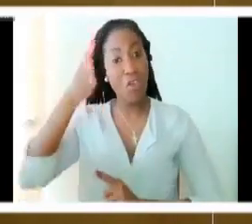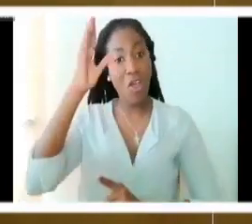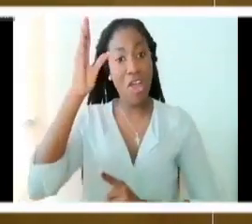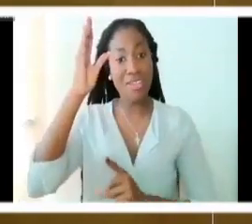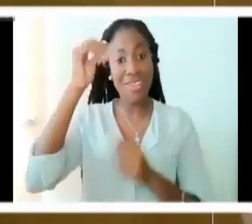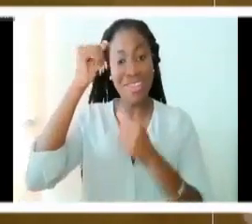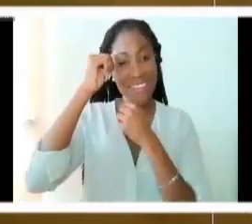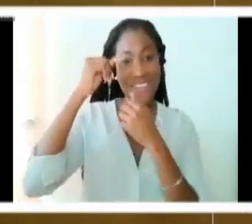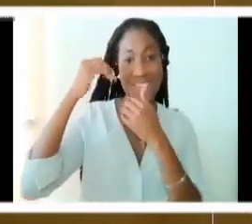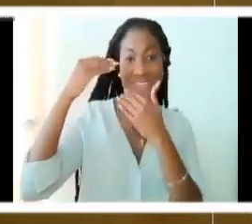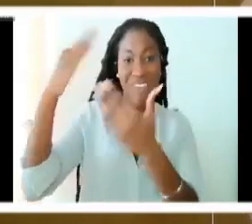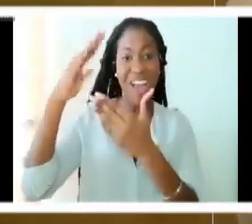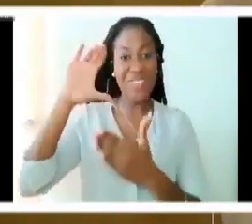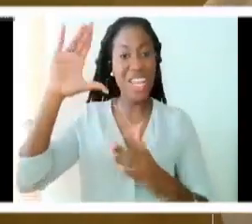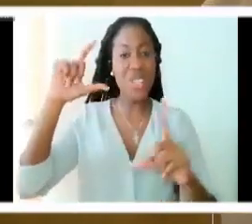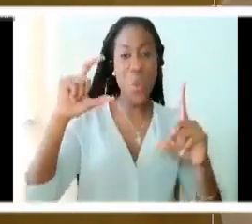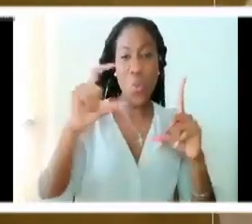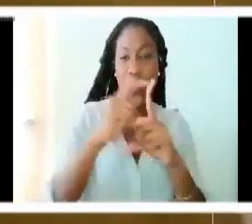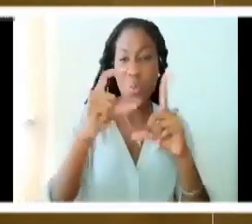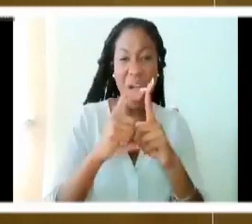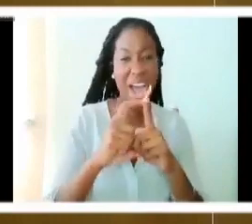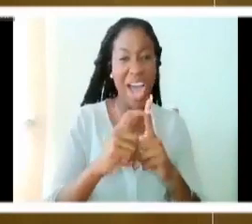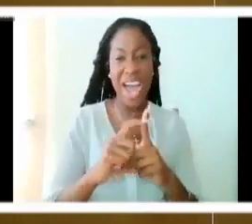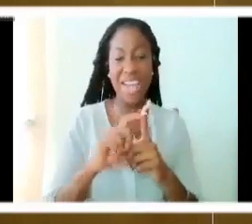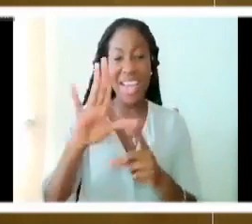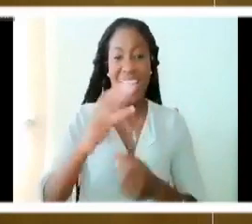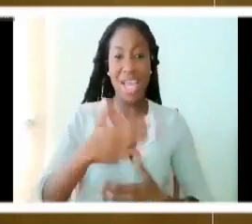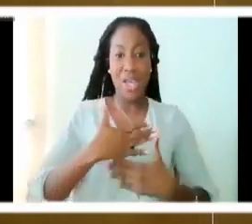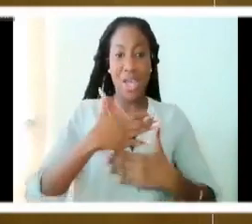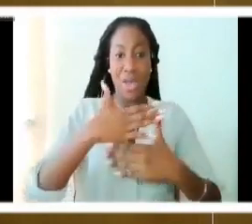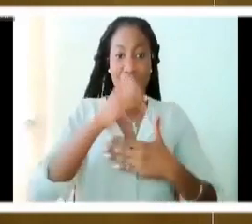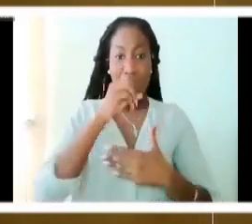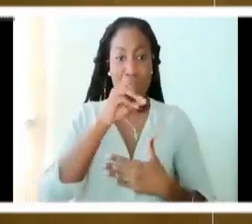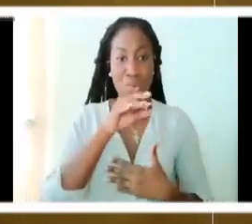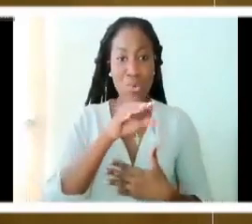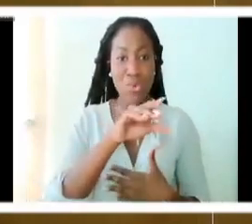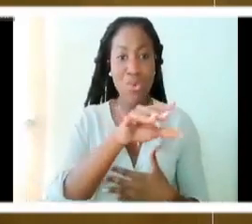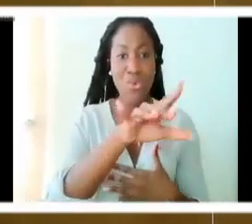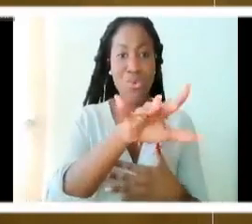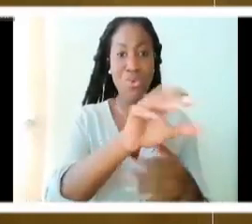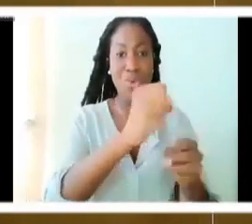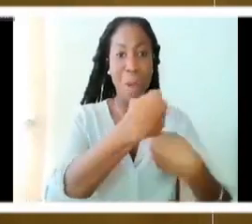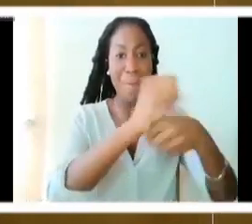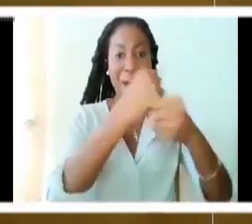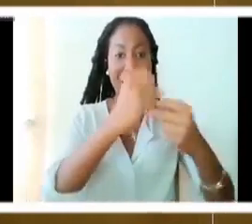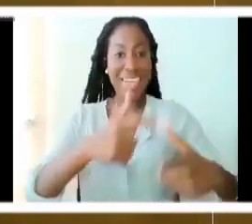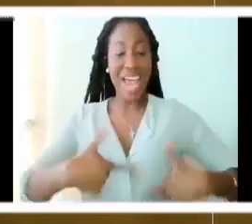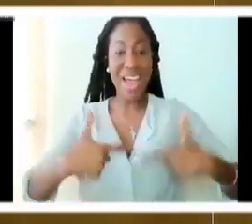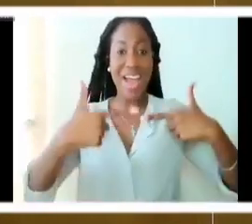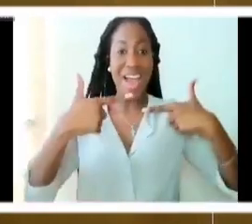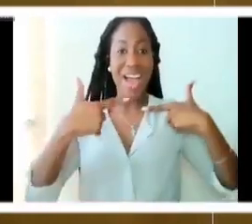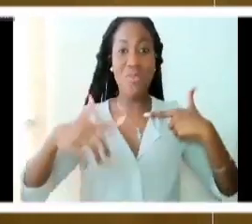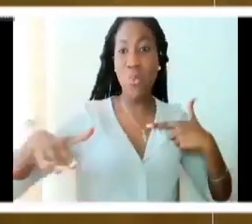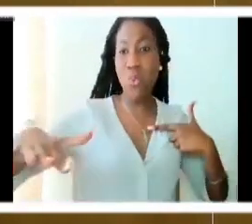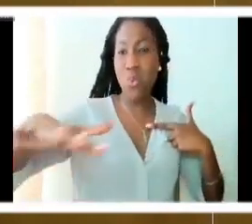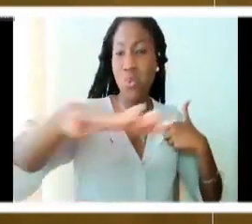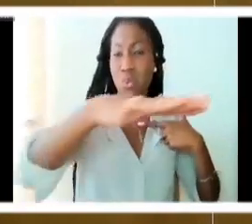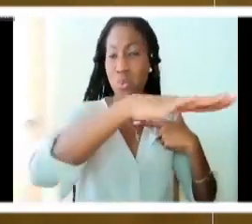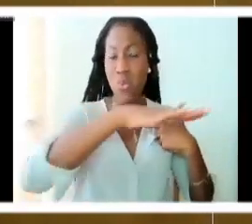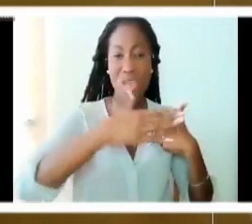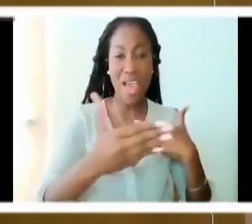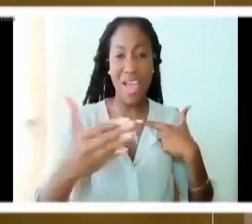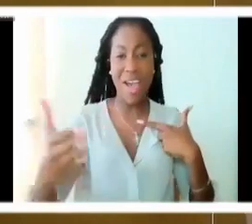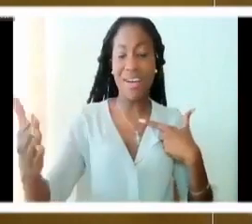that is spoken, the breath that animates and brings into motion all that there is. In